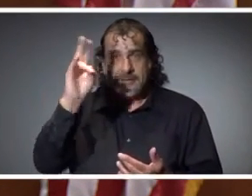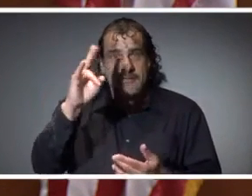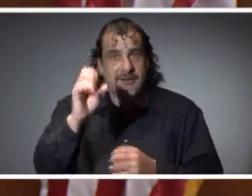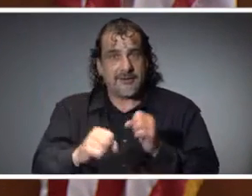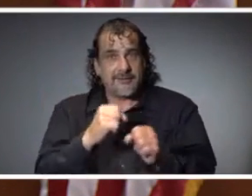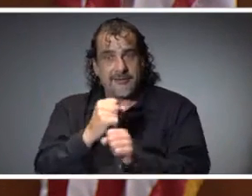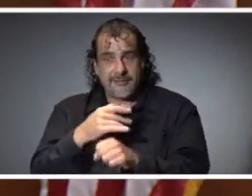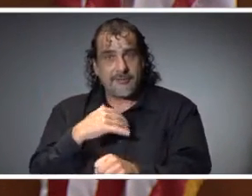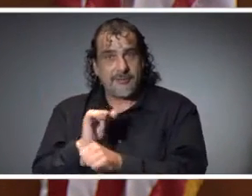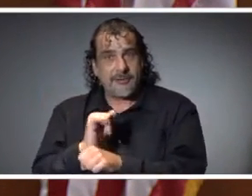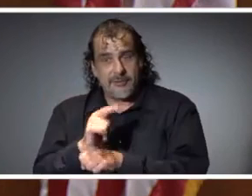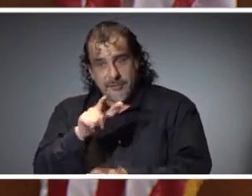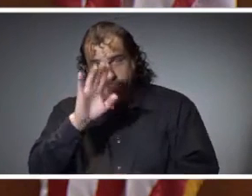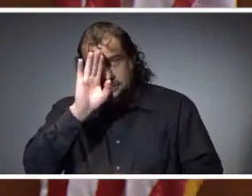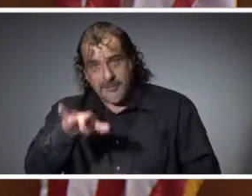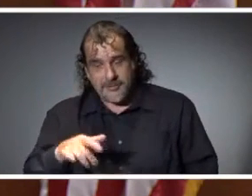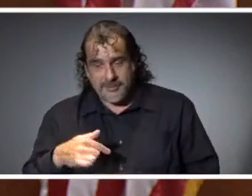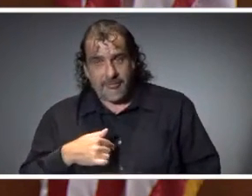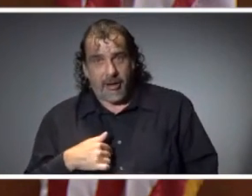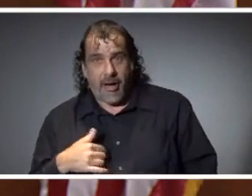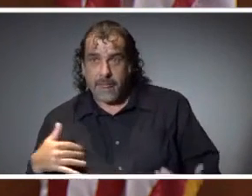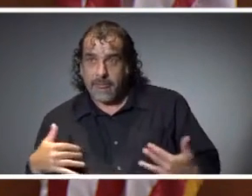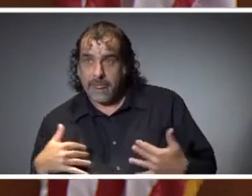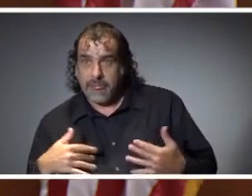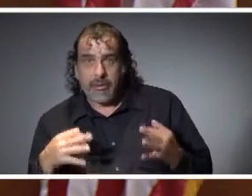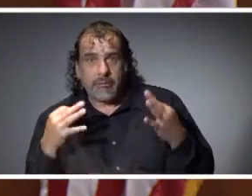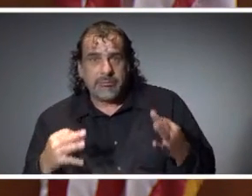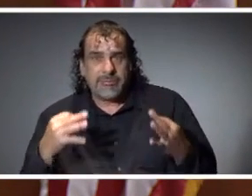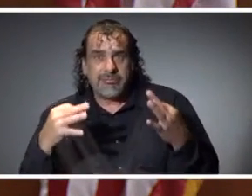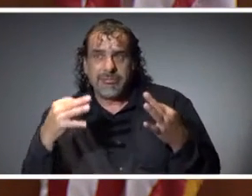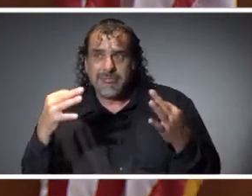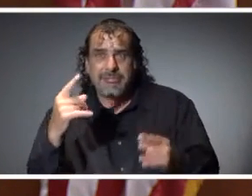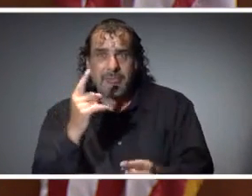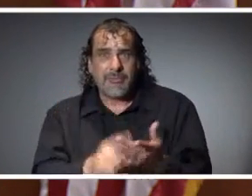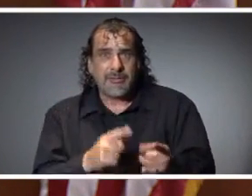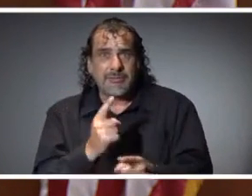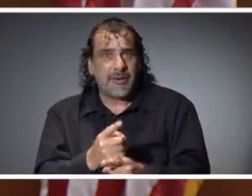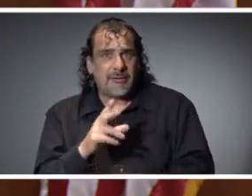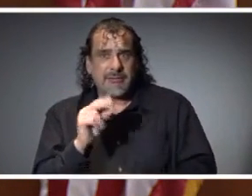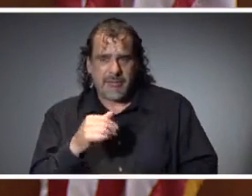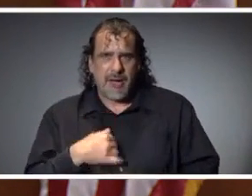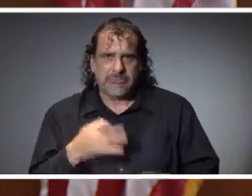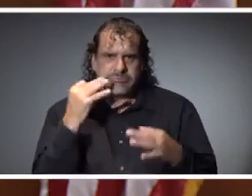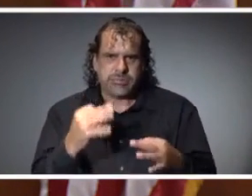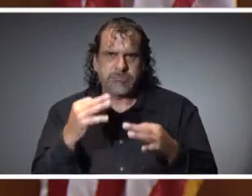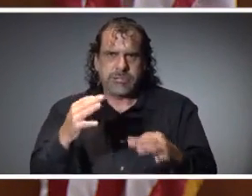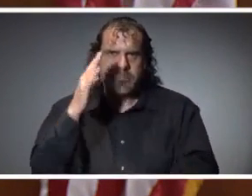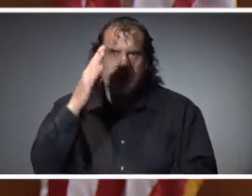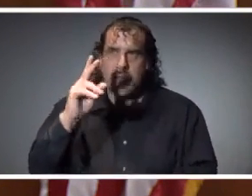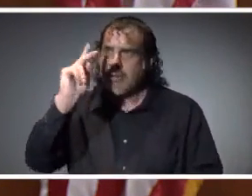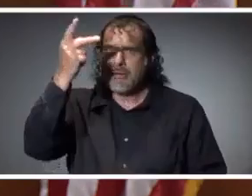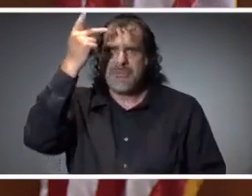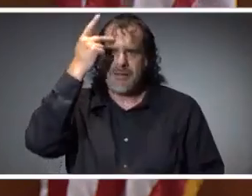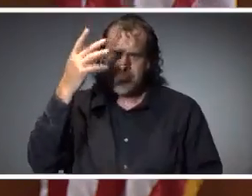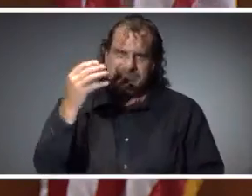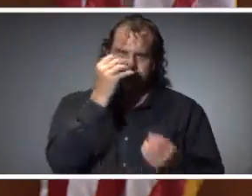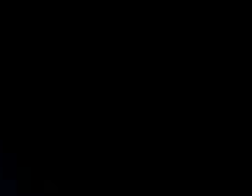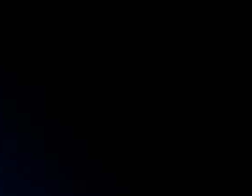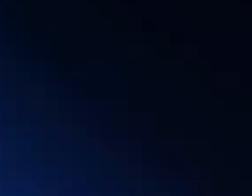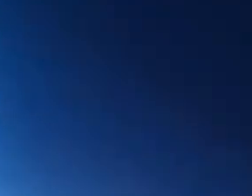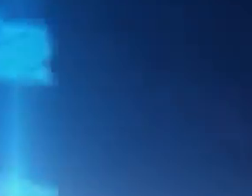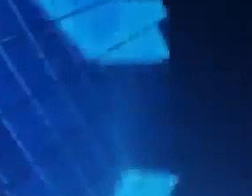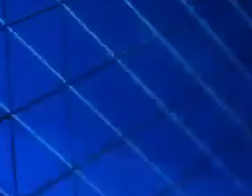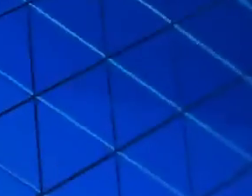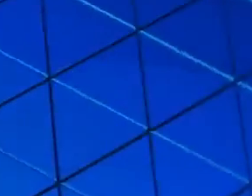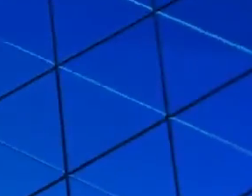will know is that I am not scared to make a decision I'm going to do what I think is best for the kids and we'll let the politics play out however they may play out